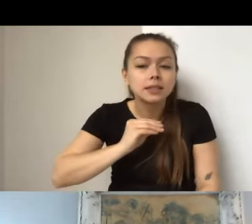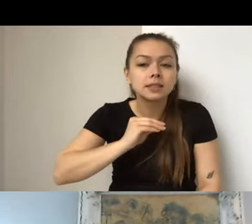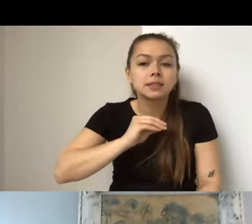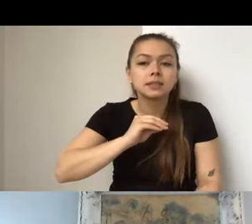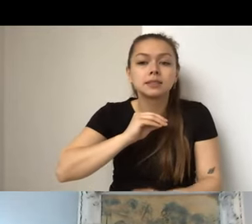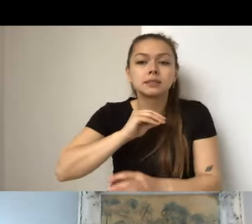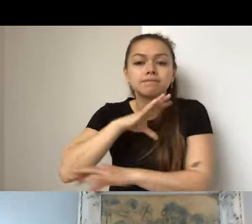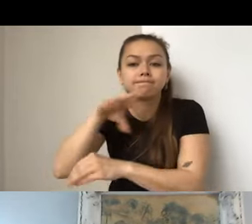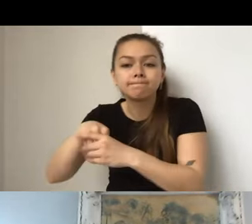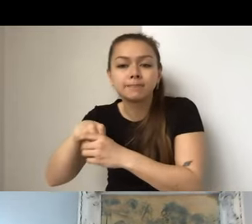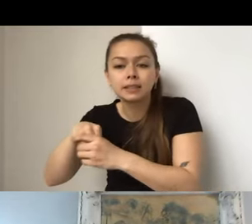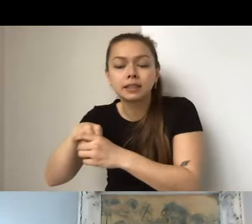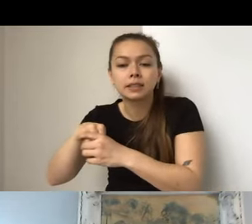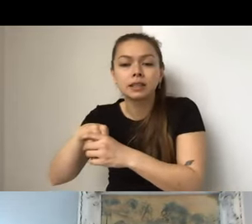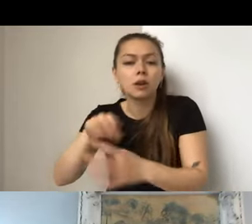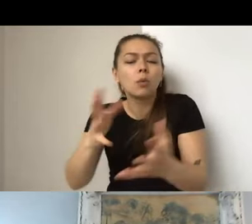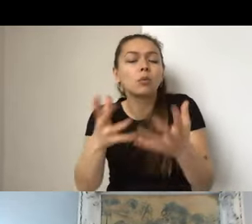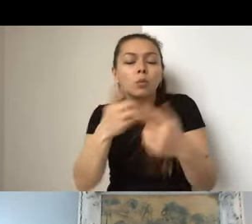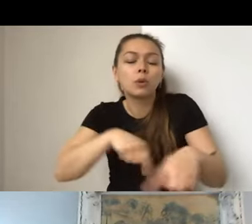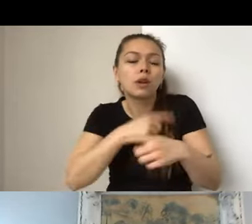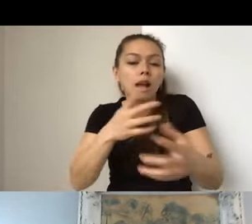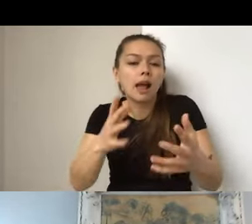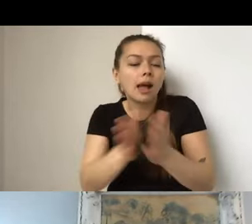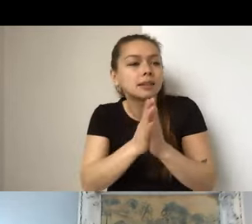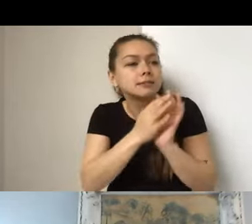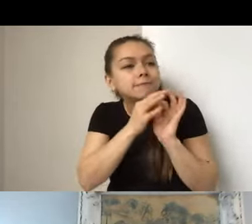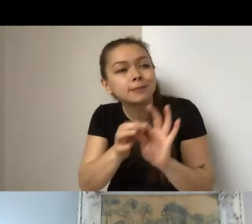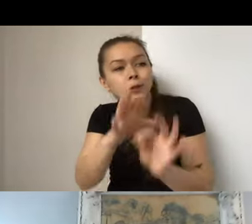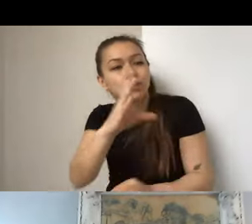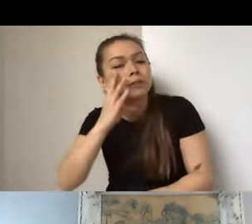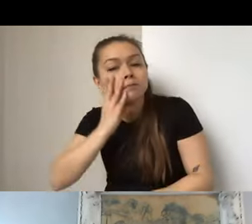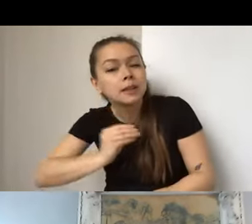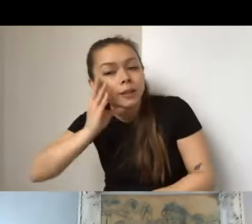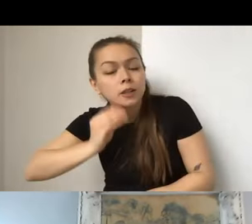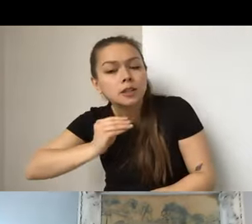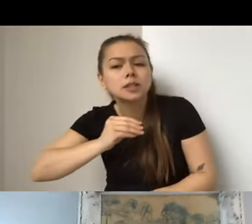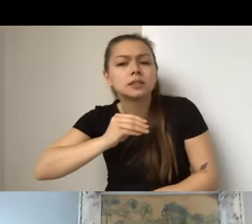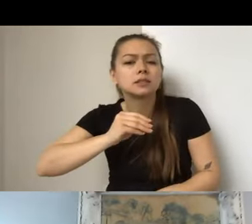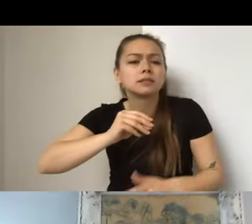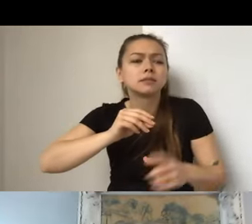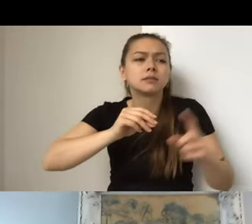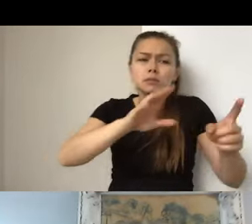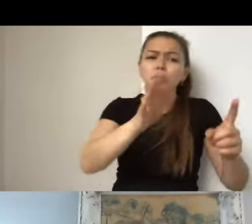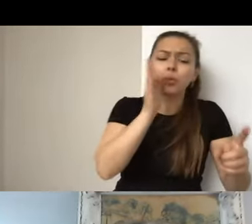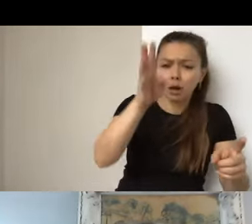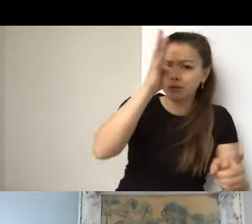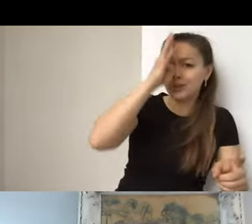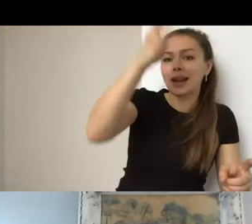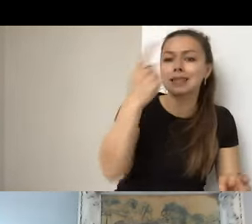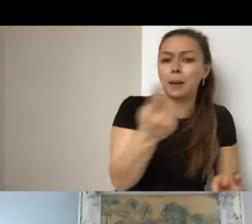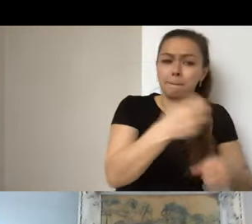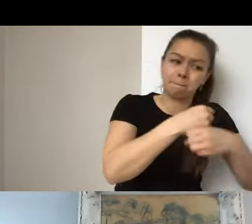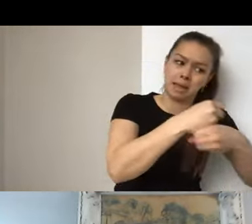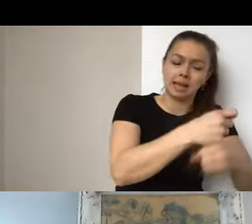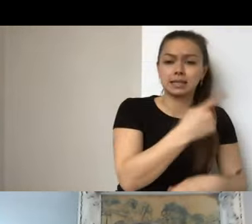about what you've created. Yes, ideally you will create something, um, but it may be a preliminary step, especially